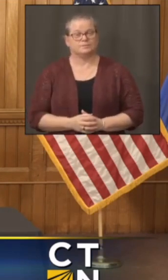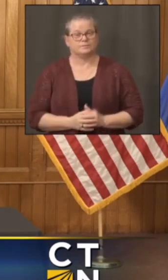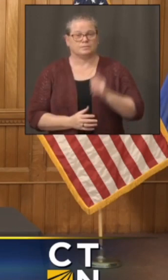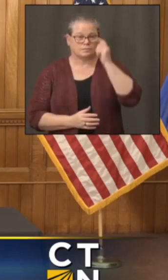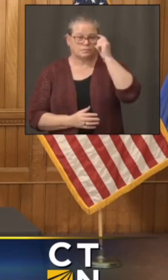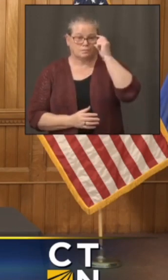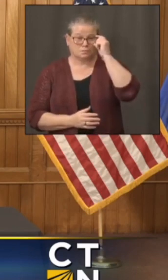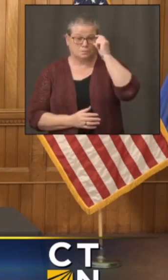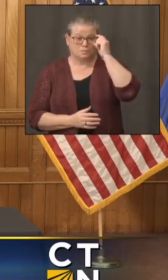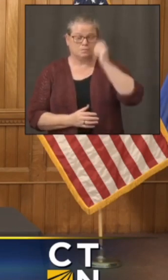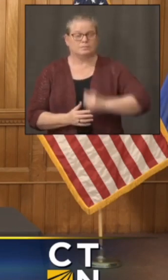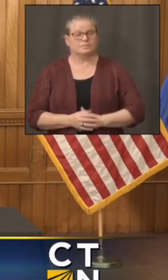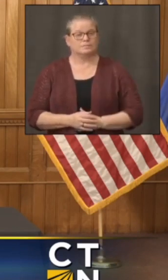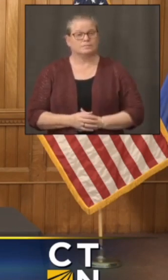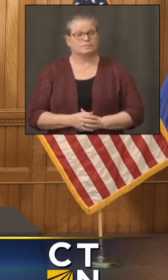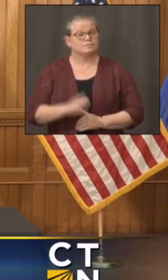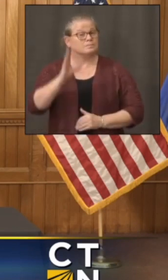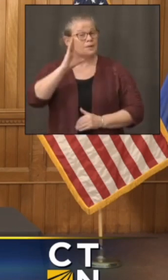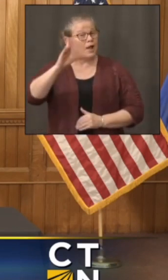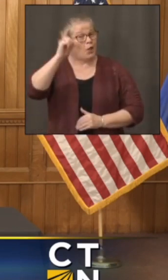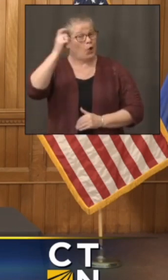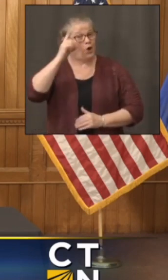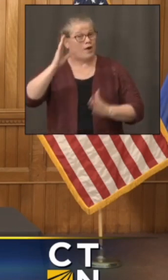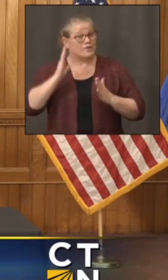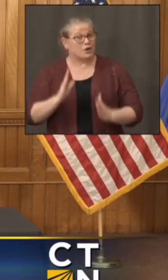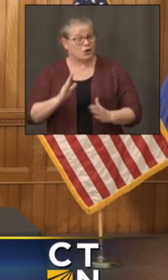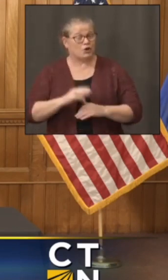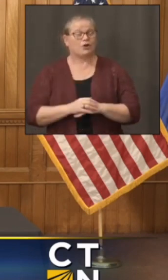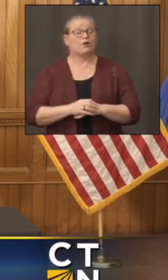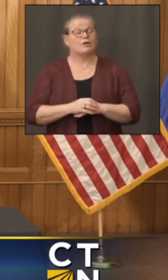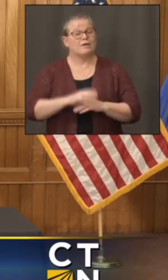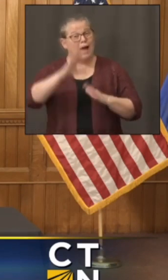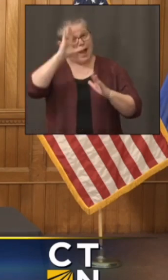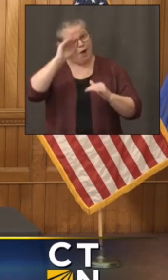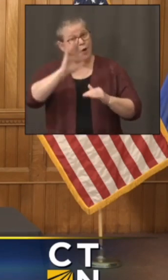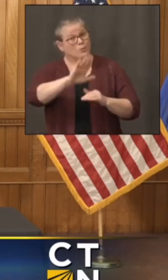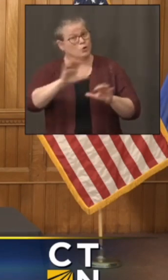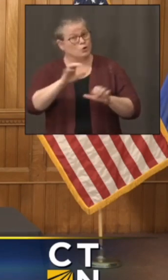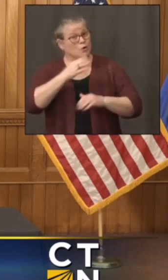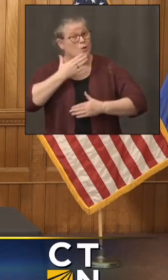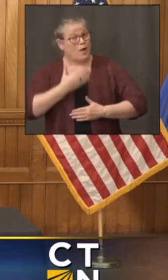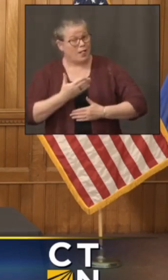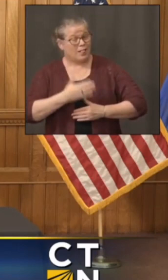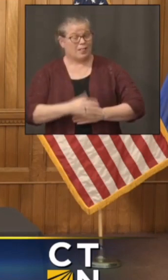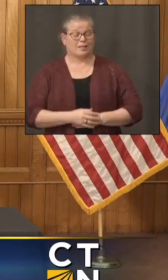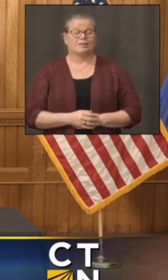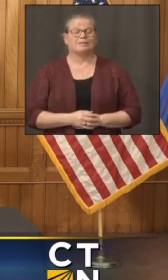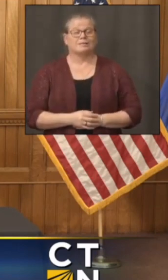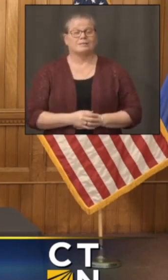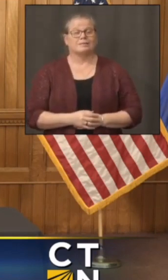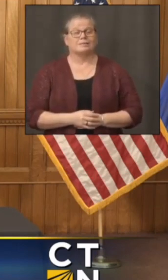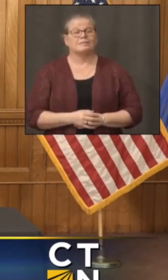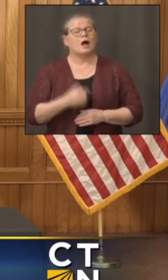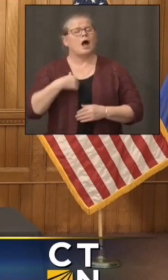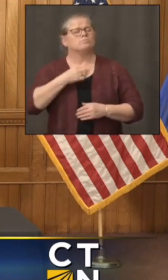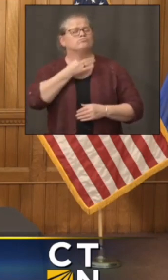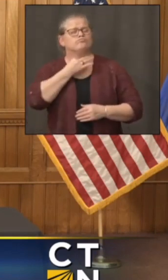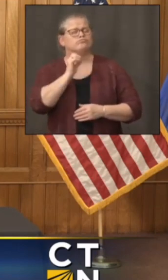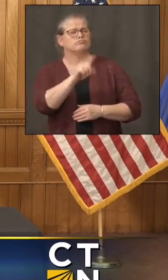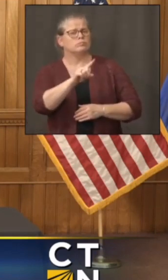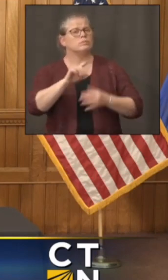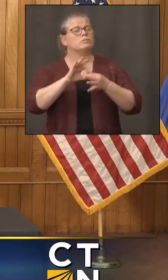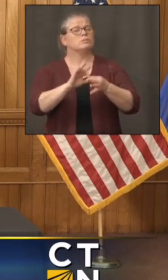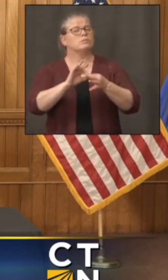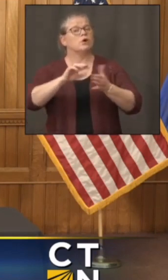hey governor this is eva with news eight i hope you're doing well i had a quick question in regards to nursing homes i know that